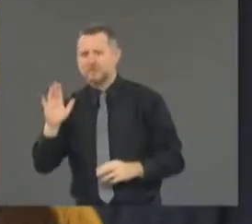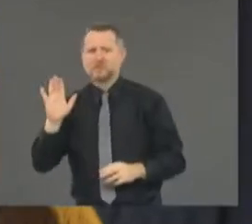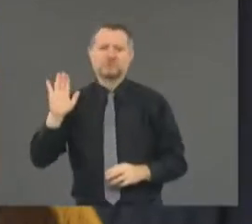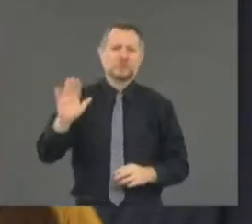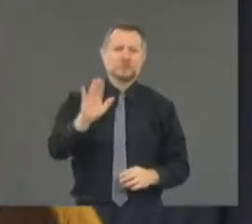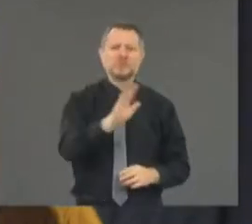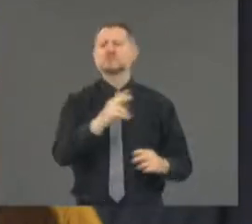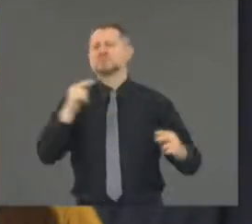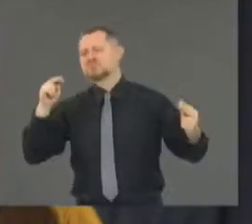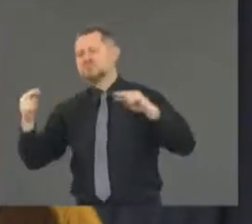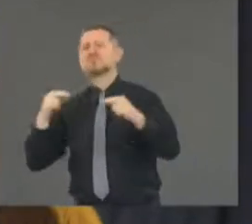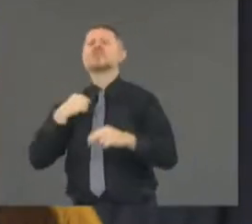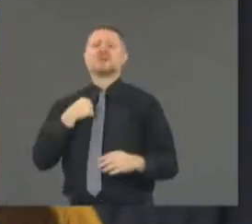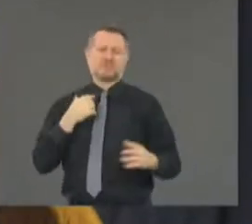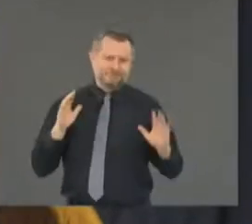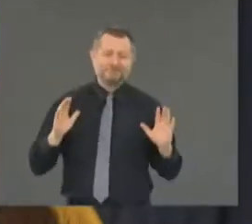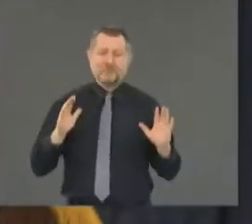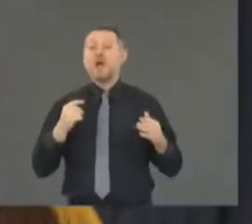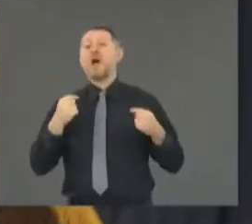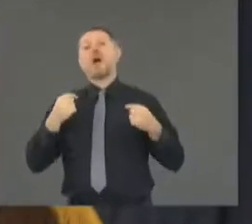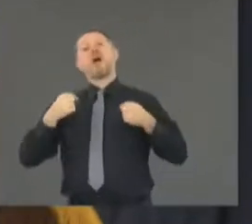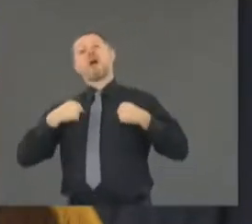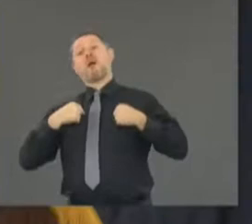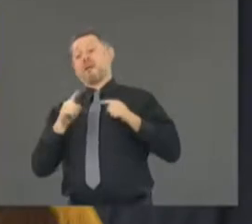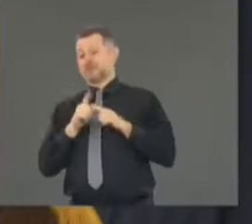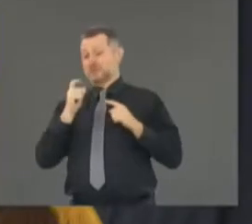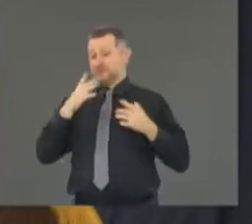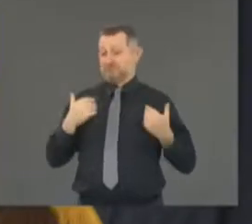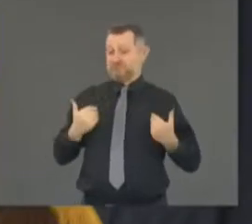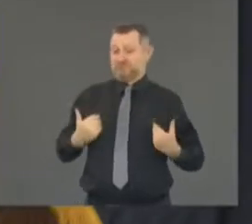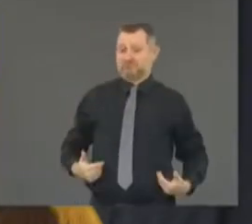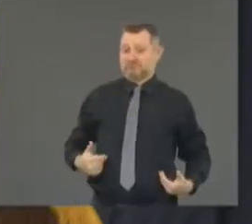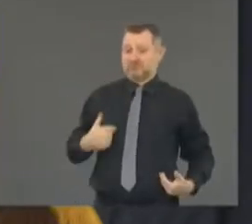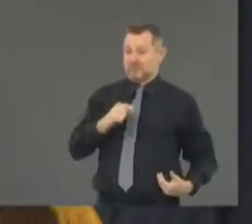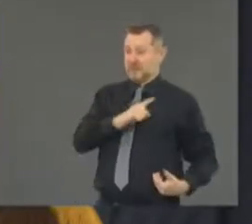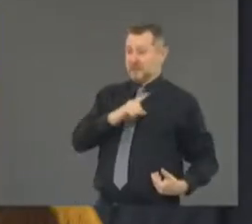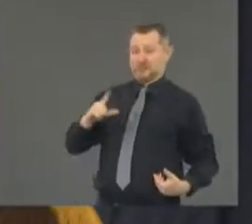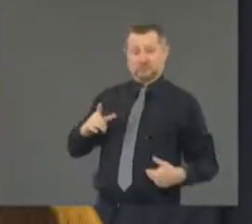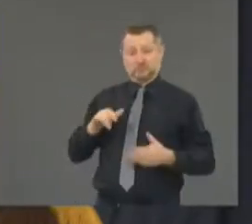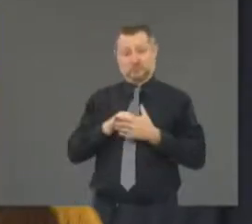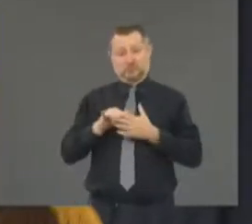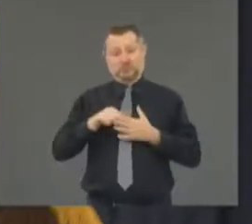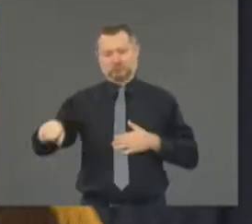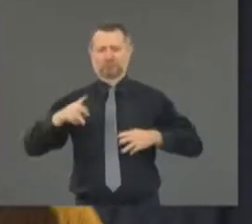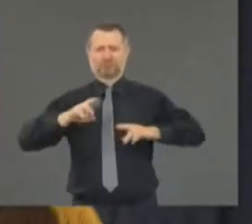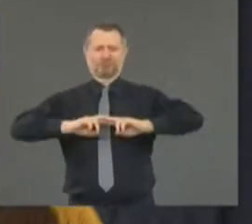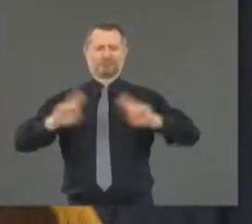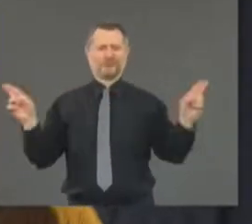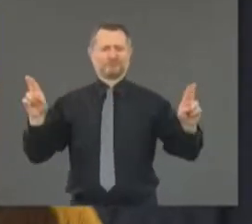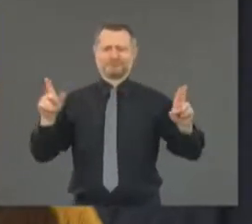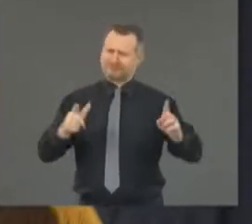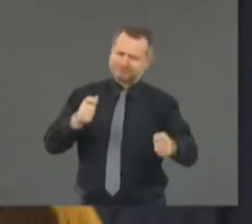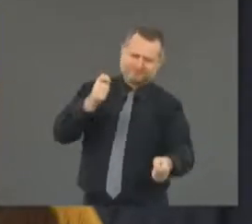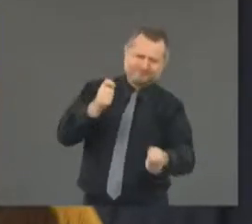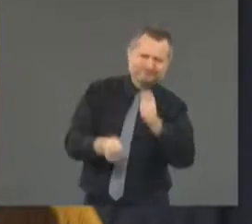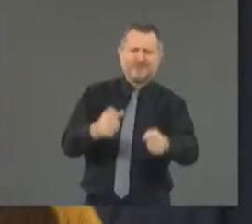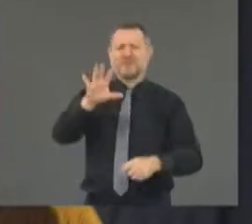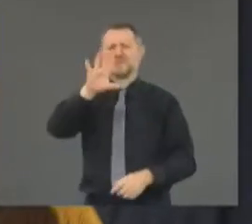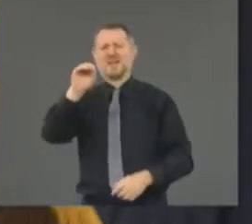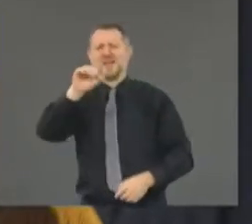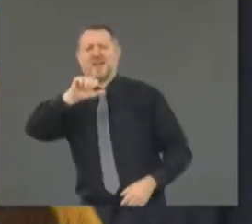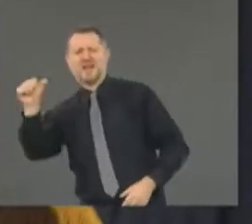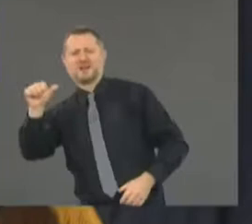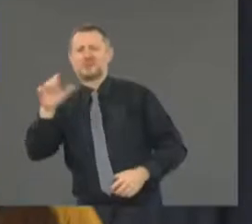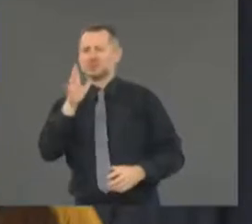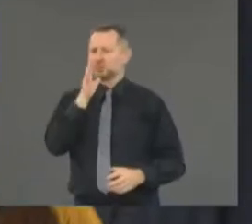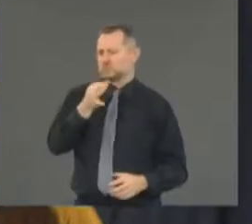look forward to doing that. And I think the legislature is prepared to do it. And I think they're going to be coming back in the next couple of